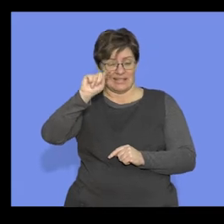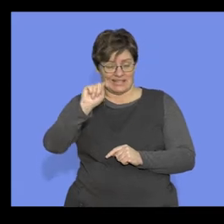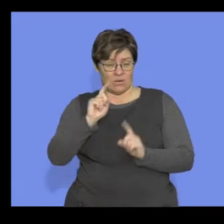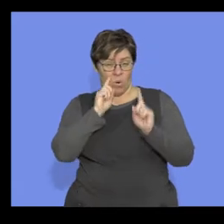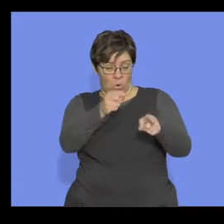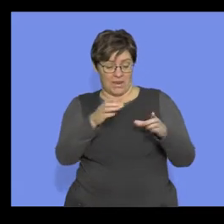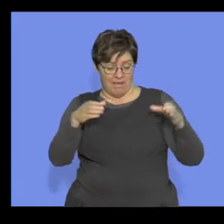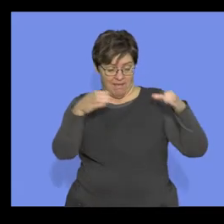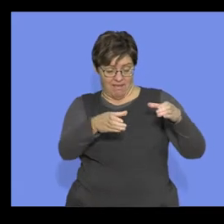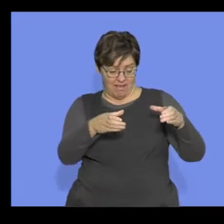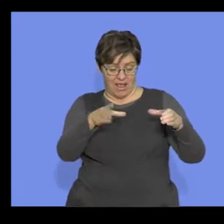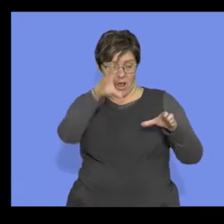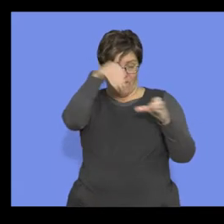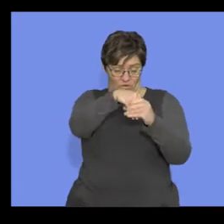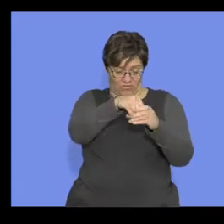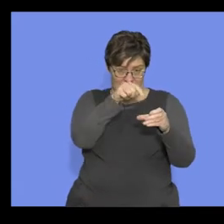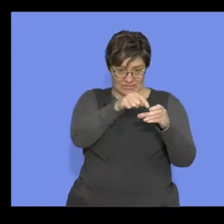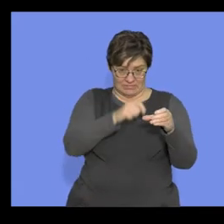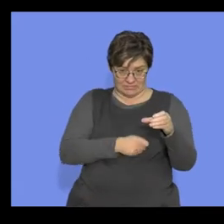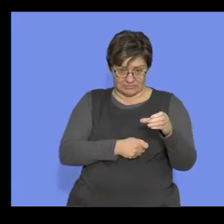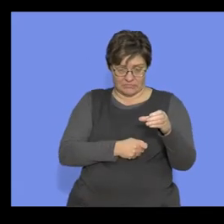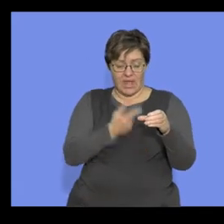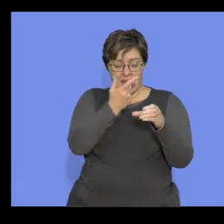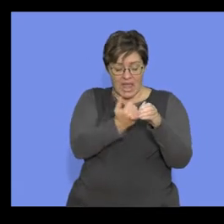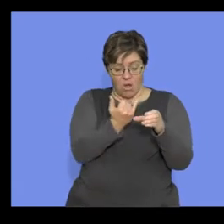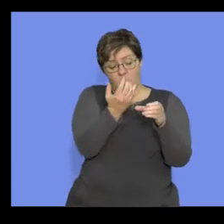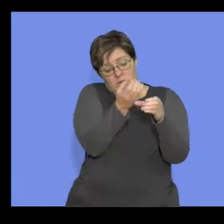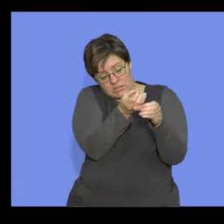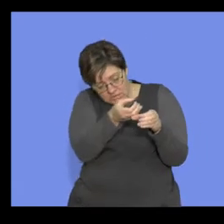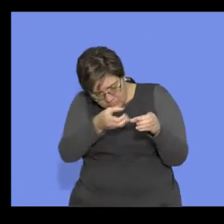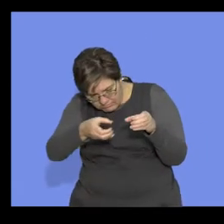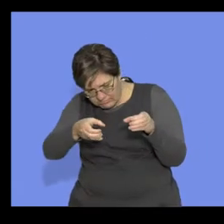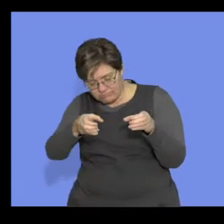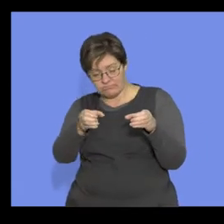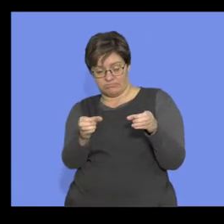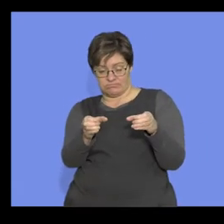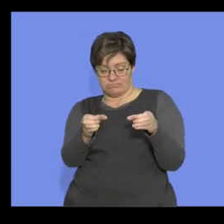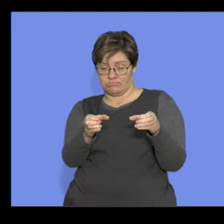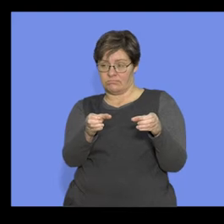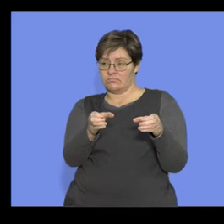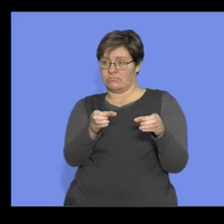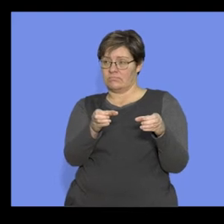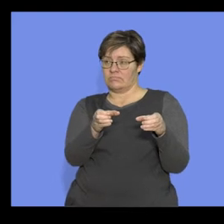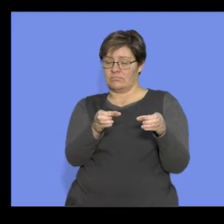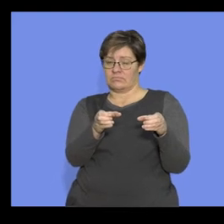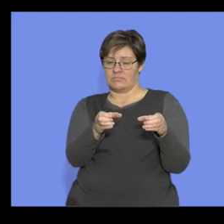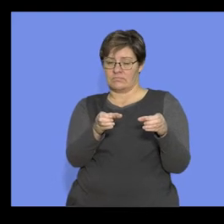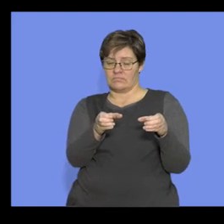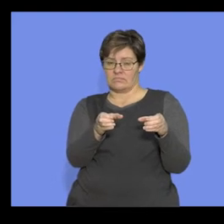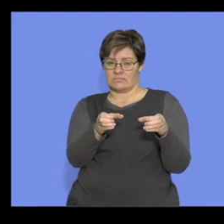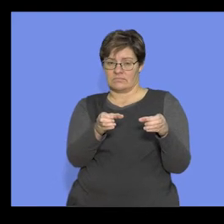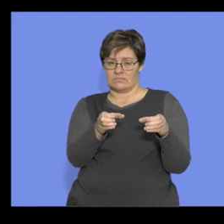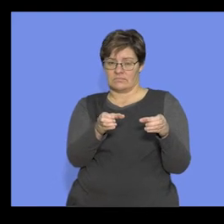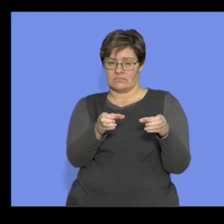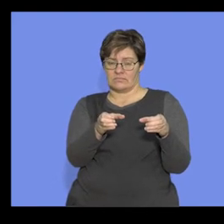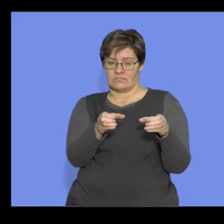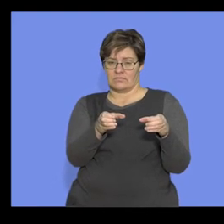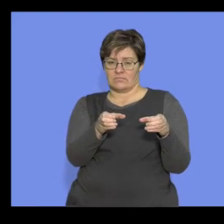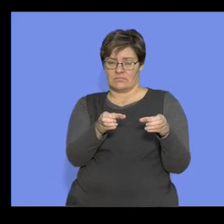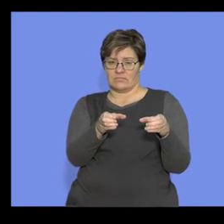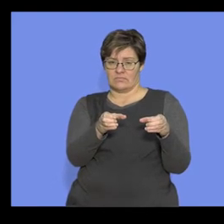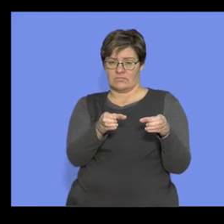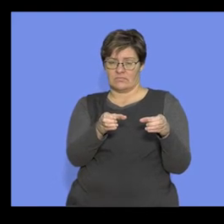okay? And what happens is we split primates, split,